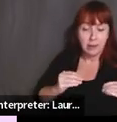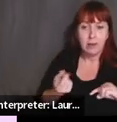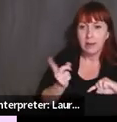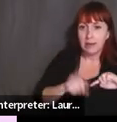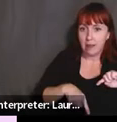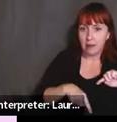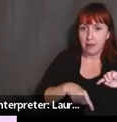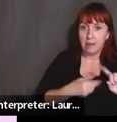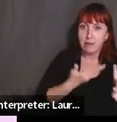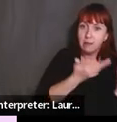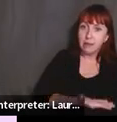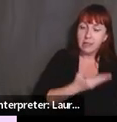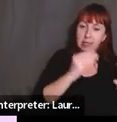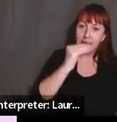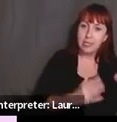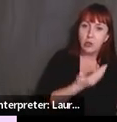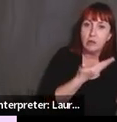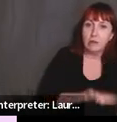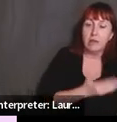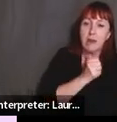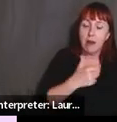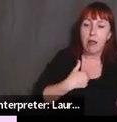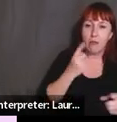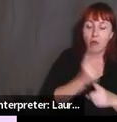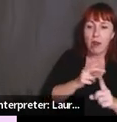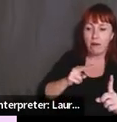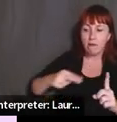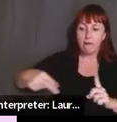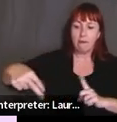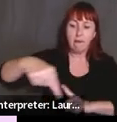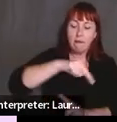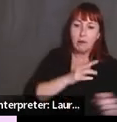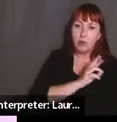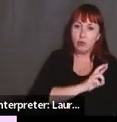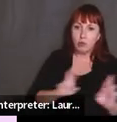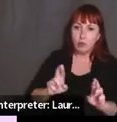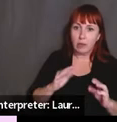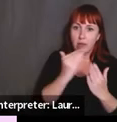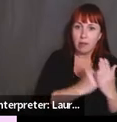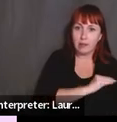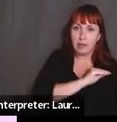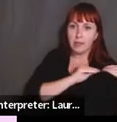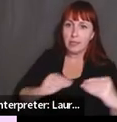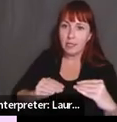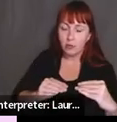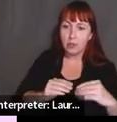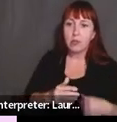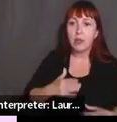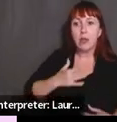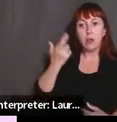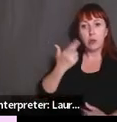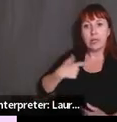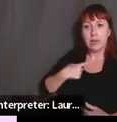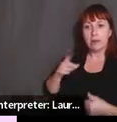they themselves don't have the right lens to prepare that lesson. So that's why I said the first